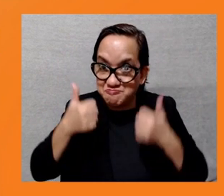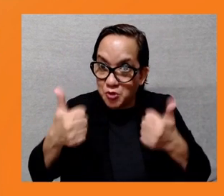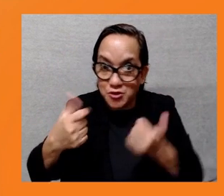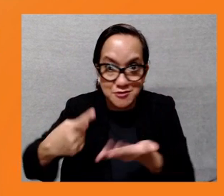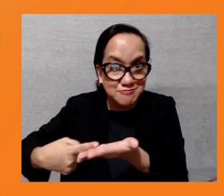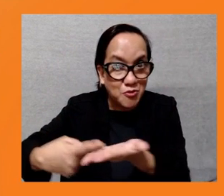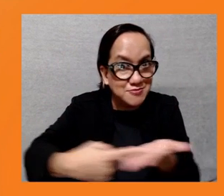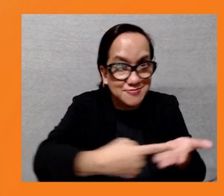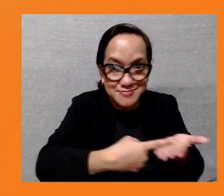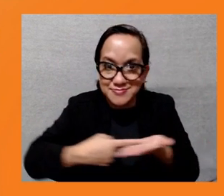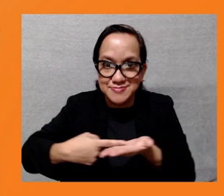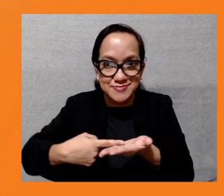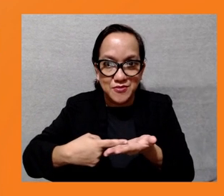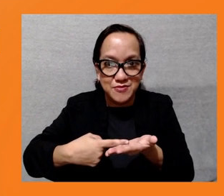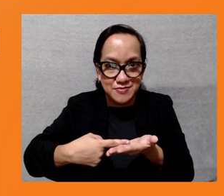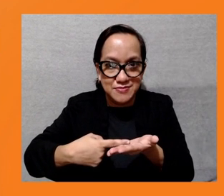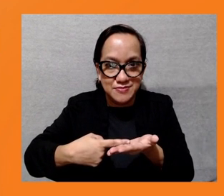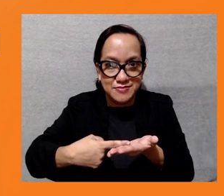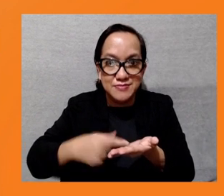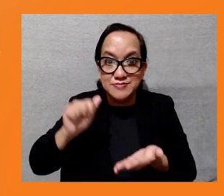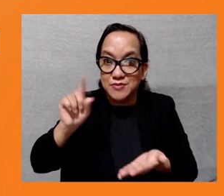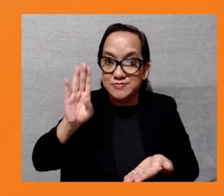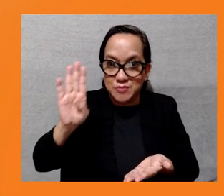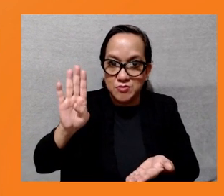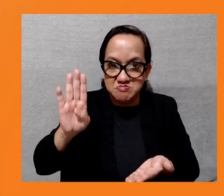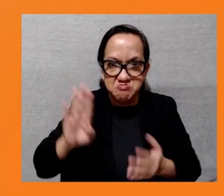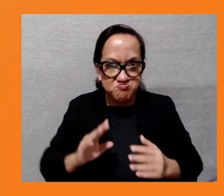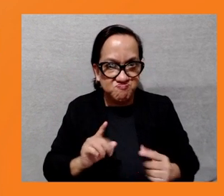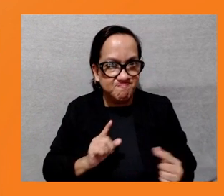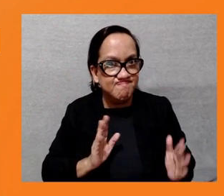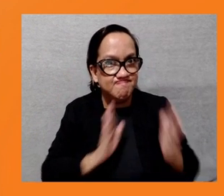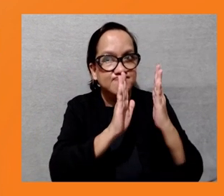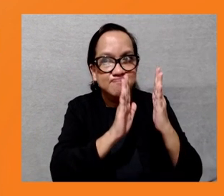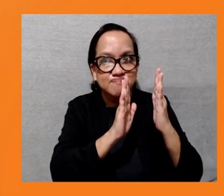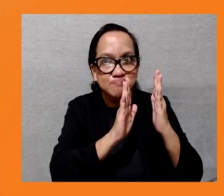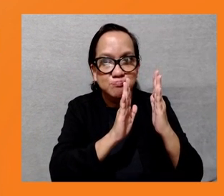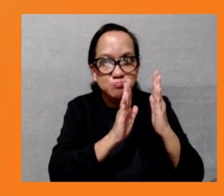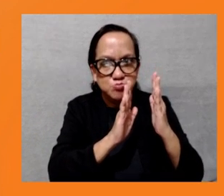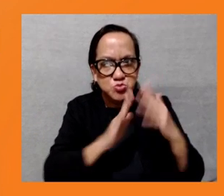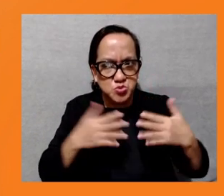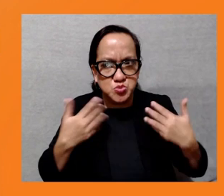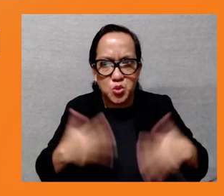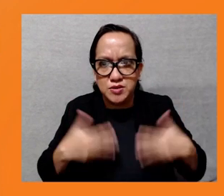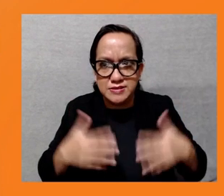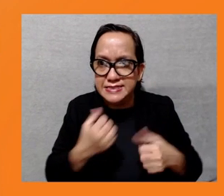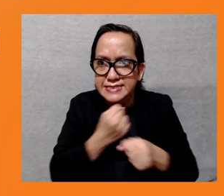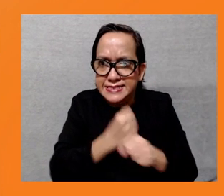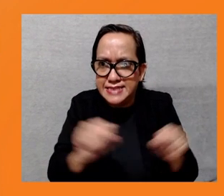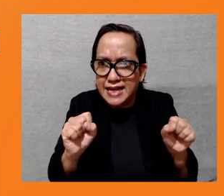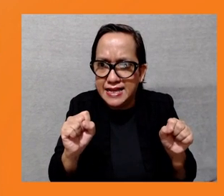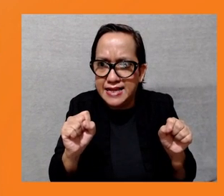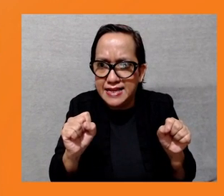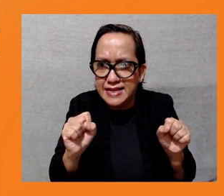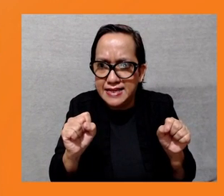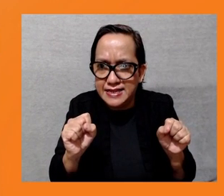will continue challenging the bank and engaging the safeguards process because our goals are the same. We want to make sure that the